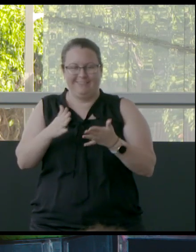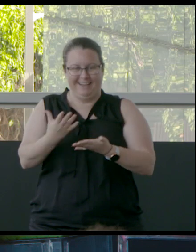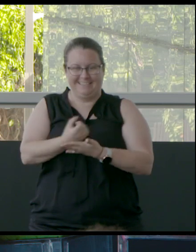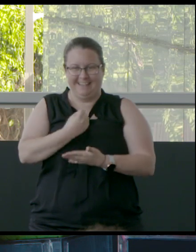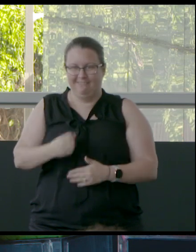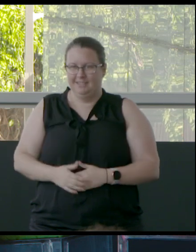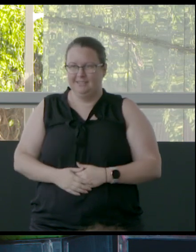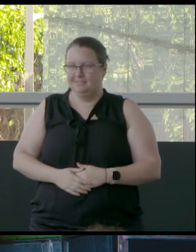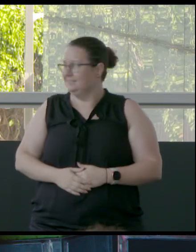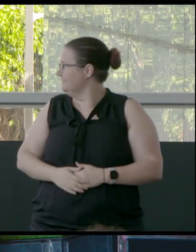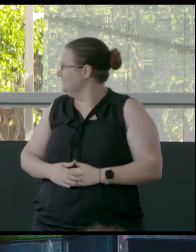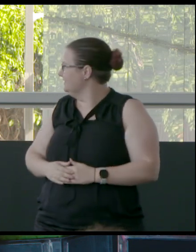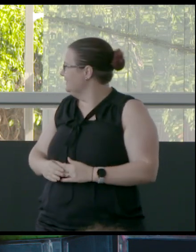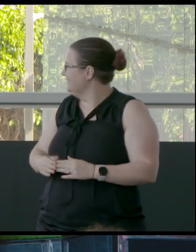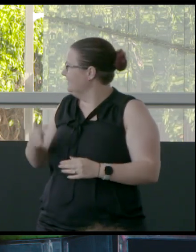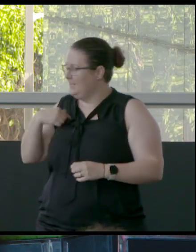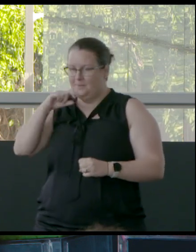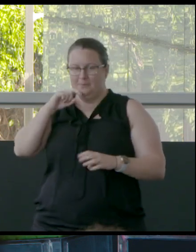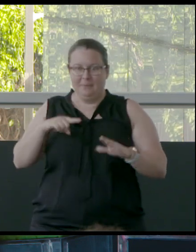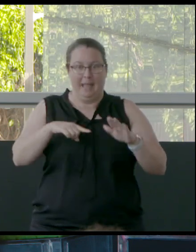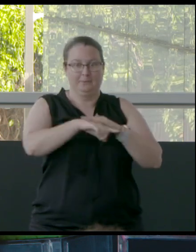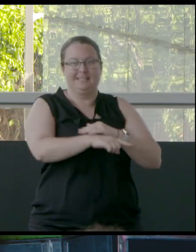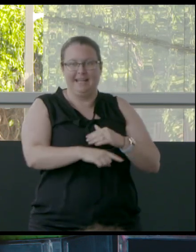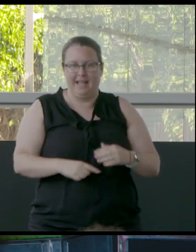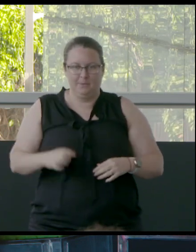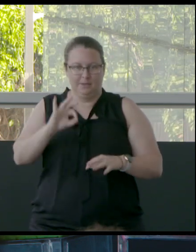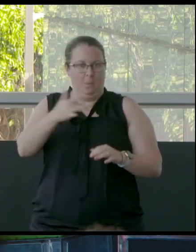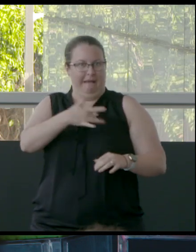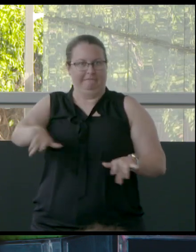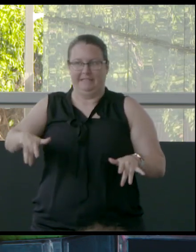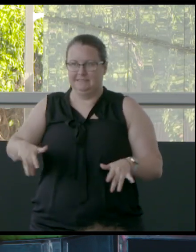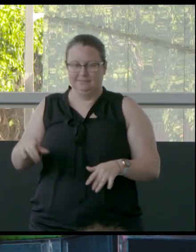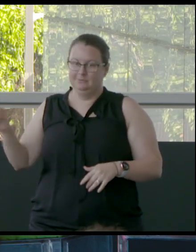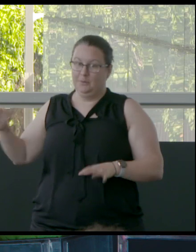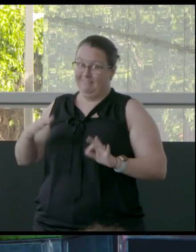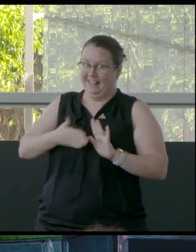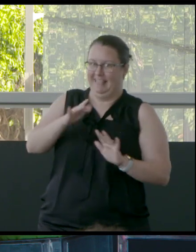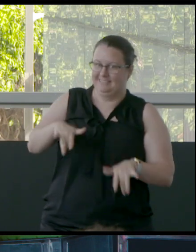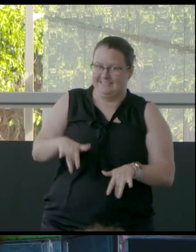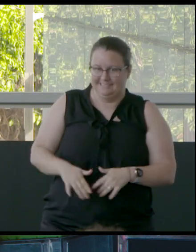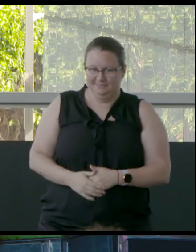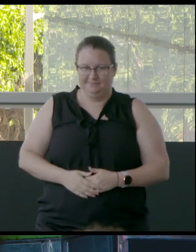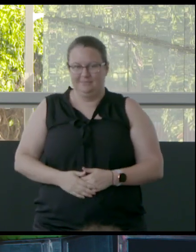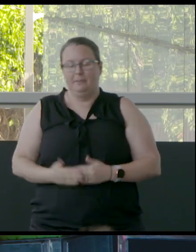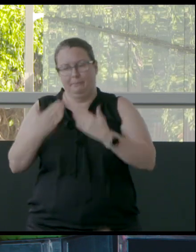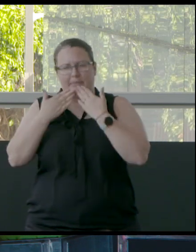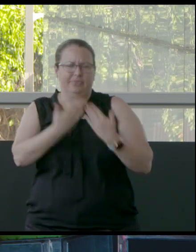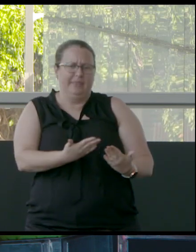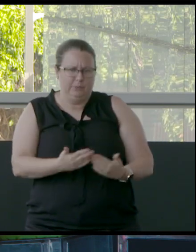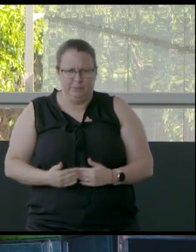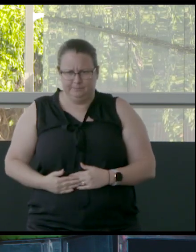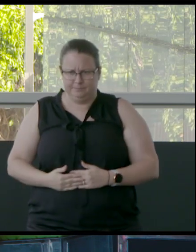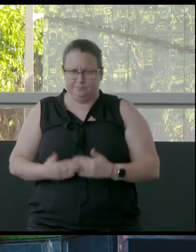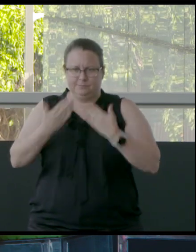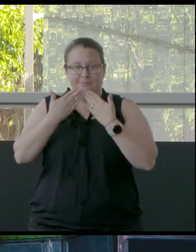going to be able to get out here. No-one's not offended by what I said. Yeah, we haven't made it out yet. Are we? Thank you. And